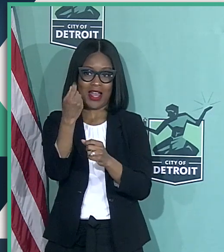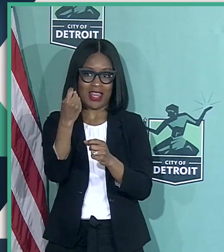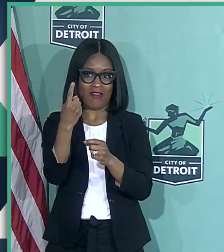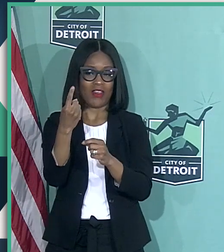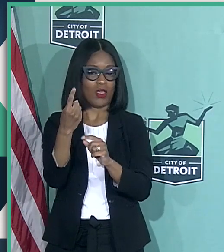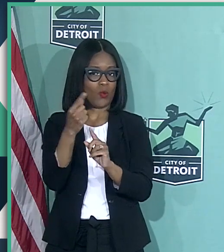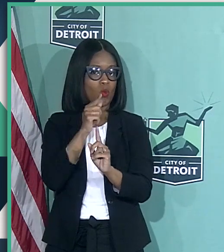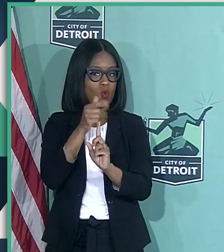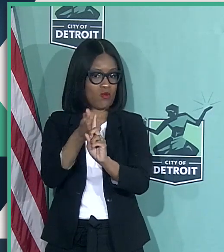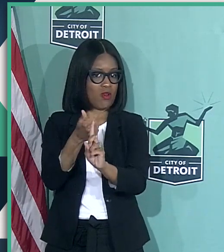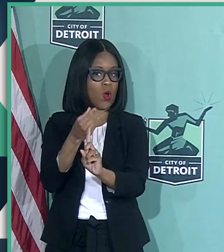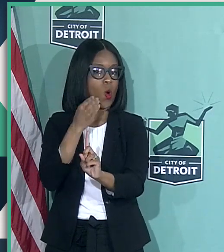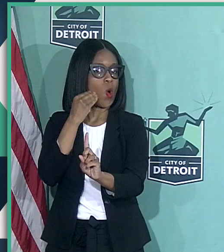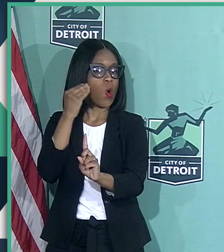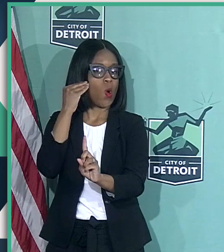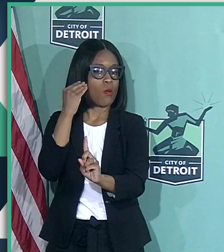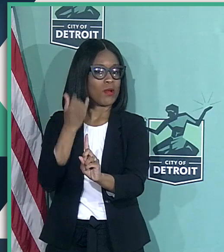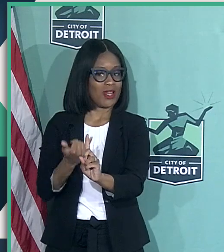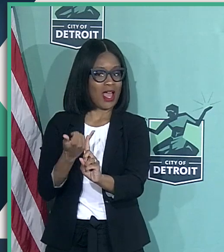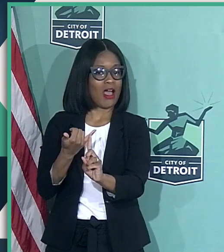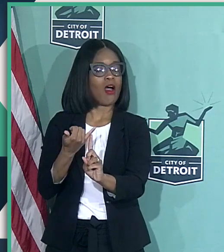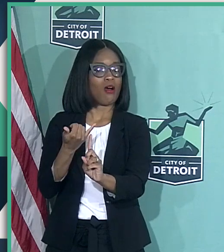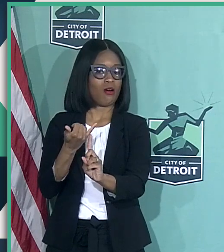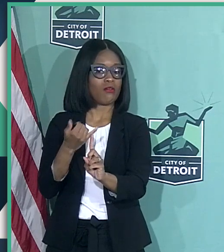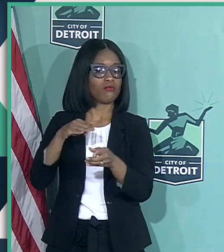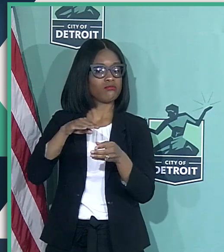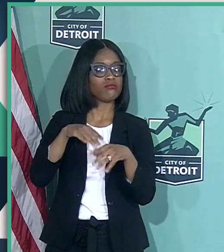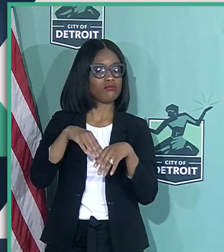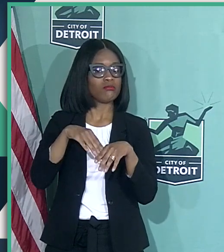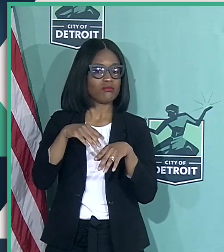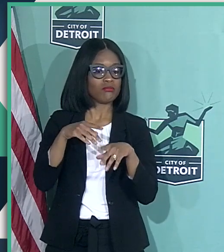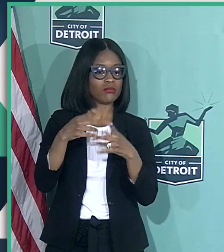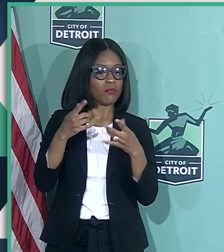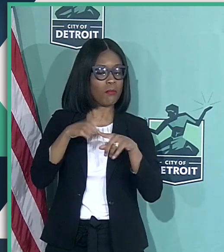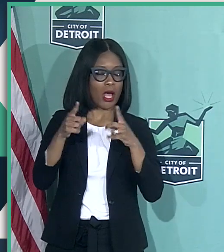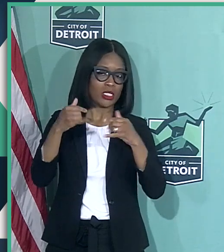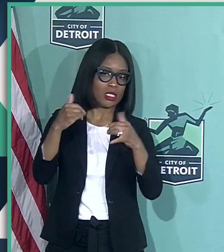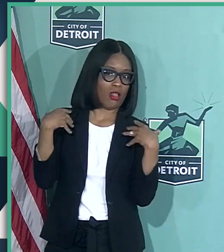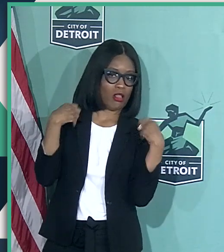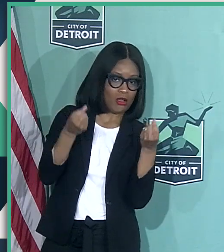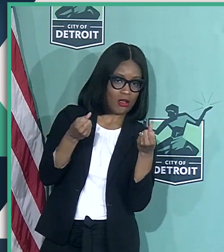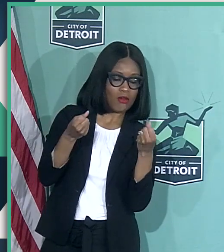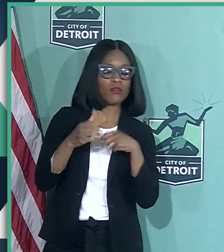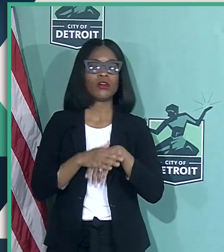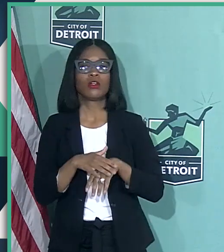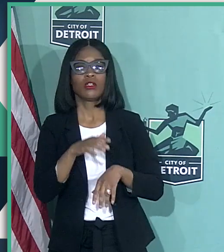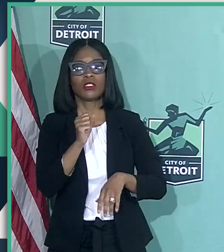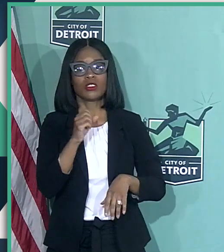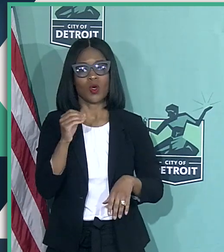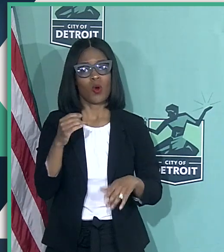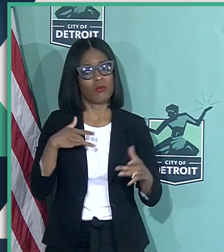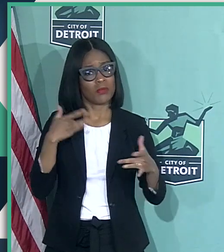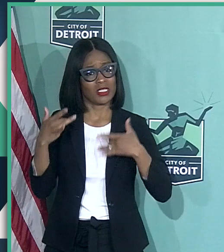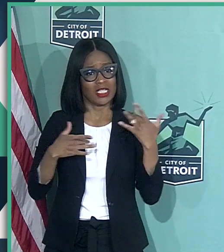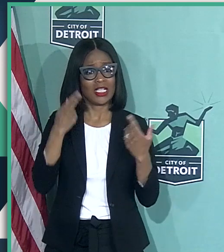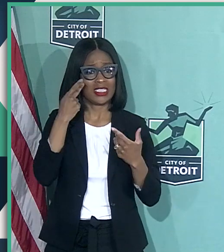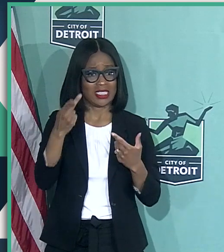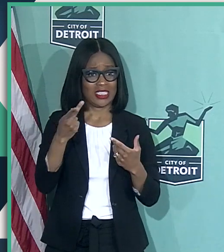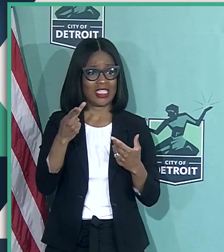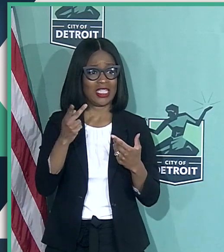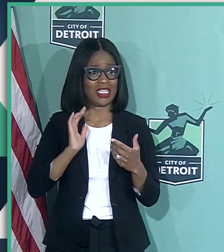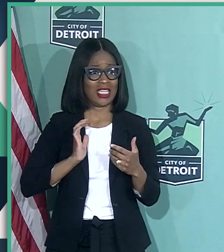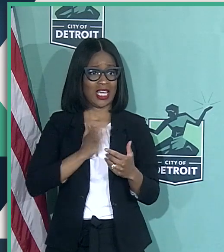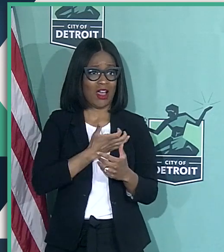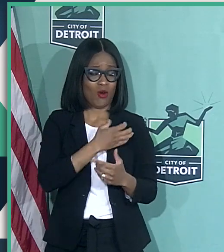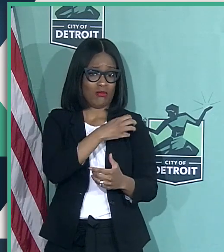recovering who were released from the hospital. So very excited to see how well the department is doing in